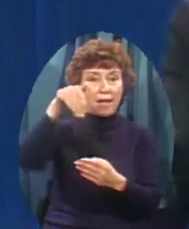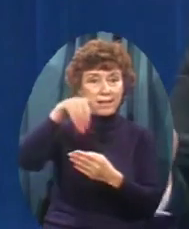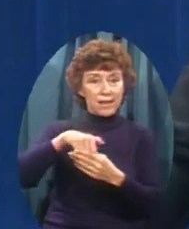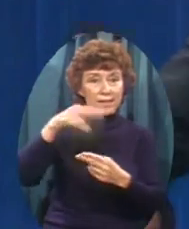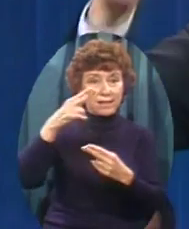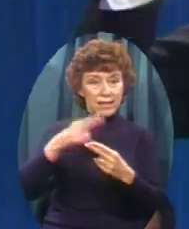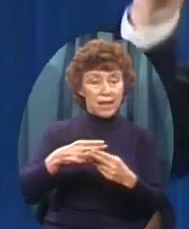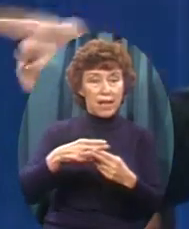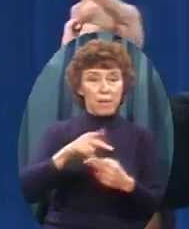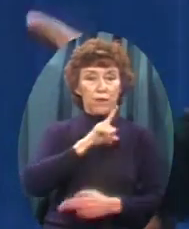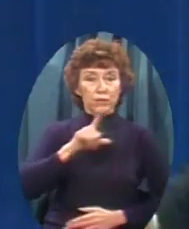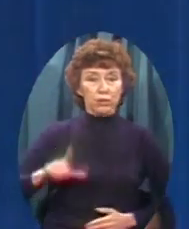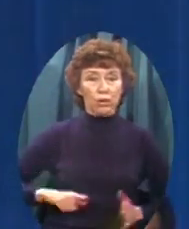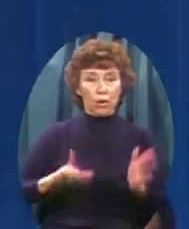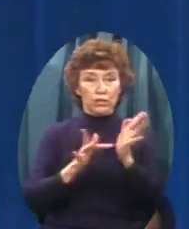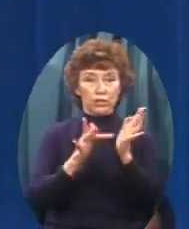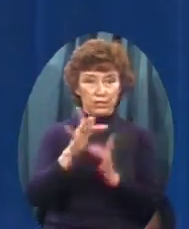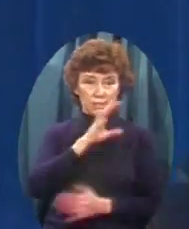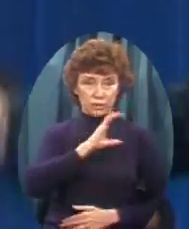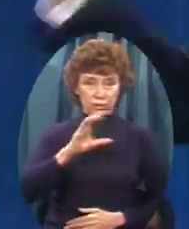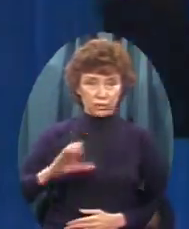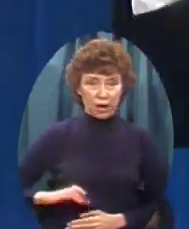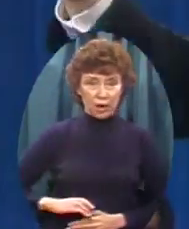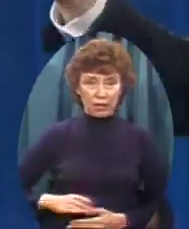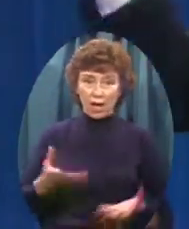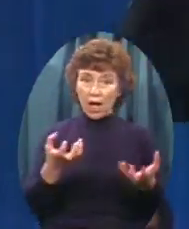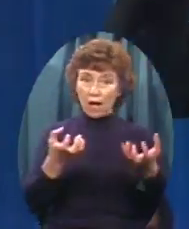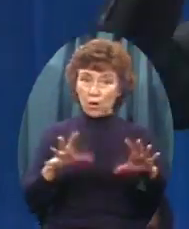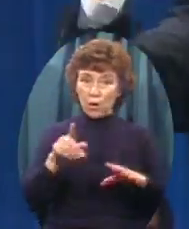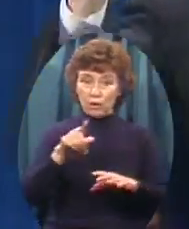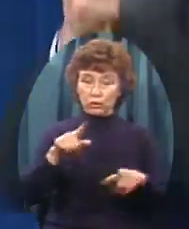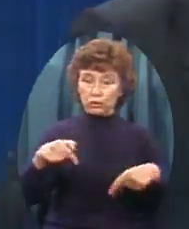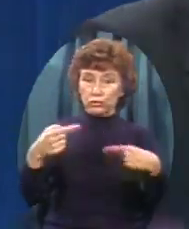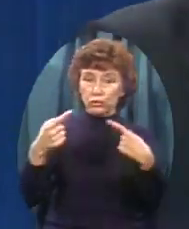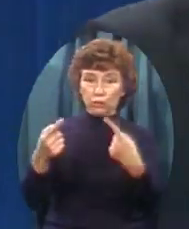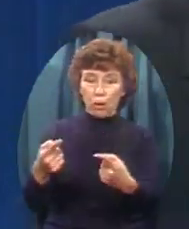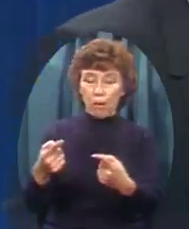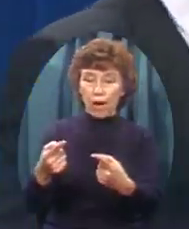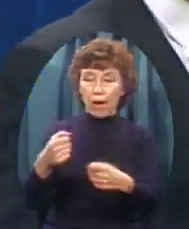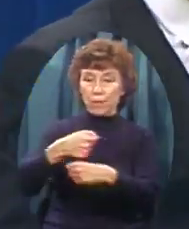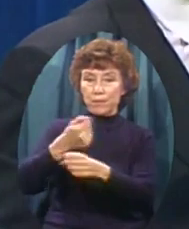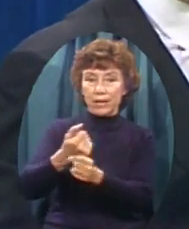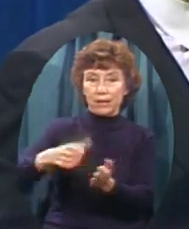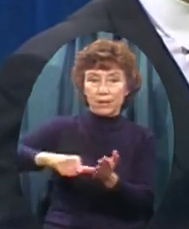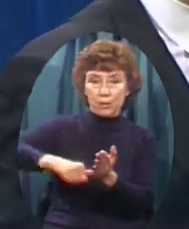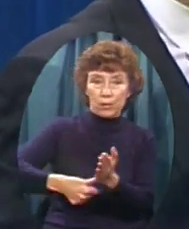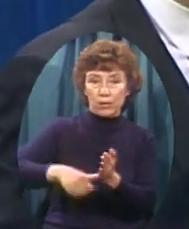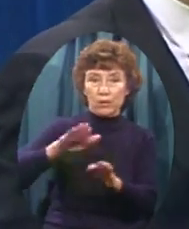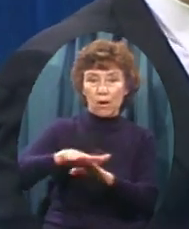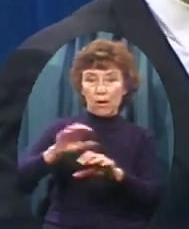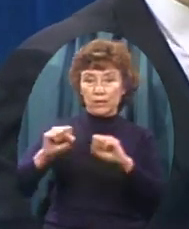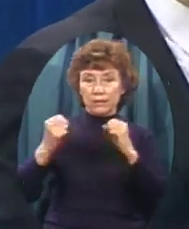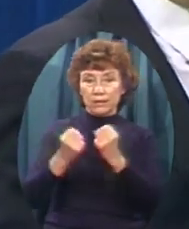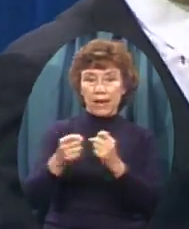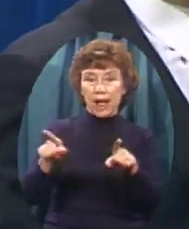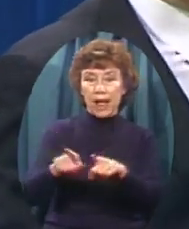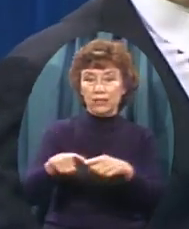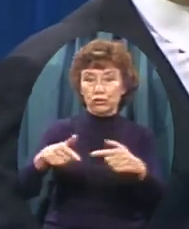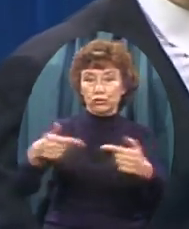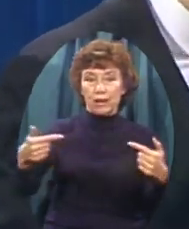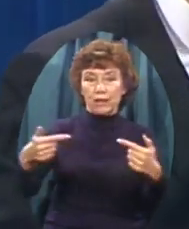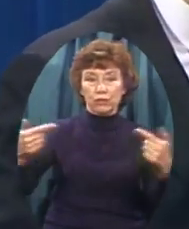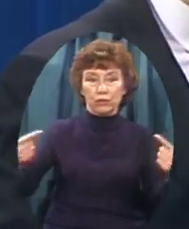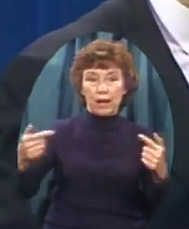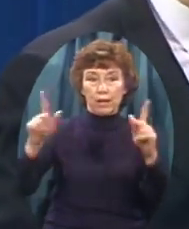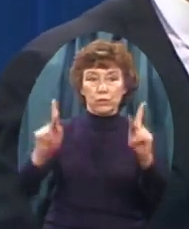Jesus Christ I don't want you to go out And make a mark on society As a great person But rather as a